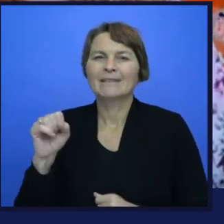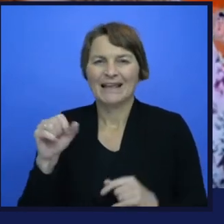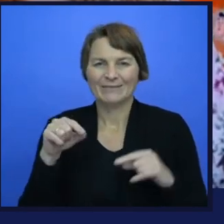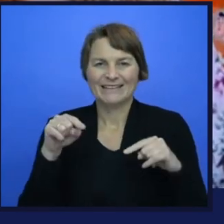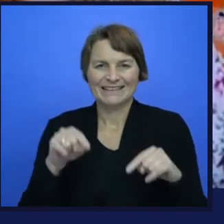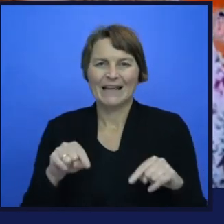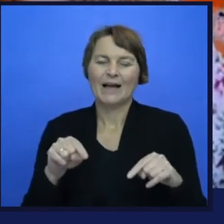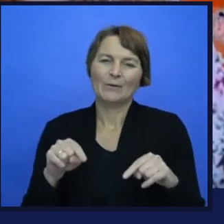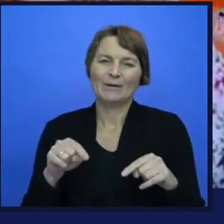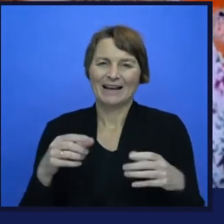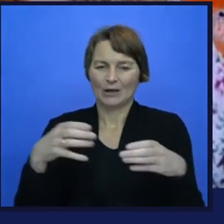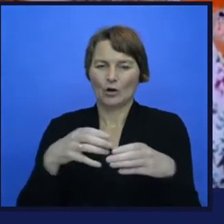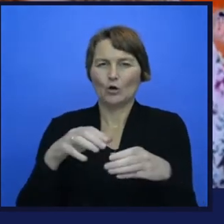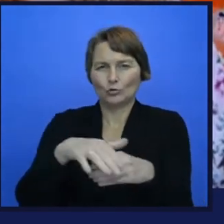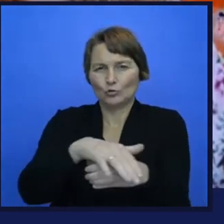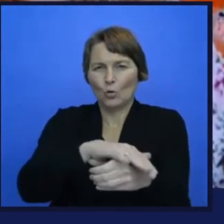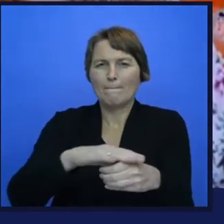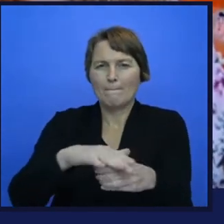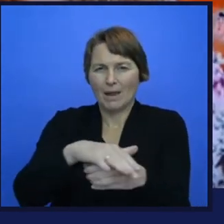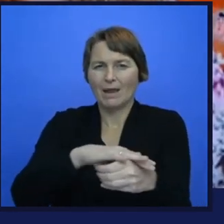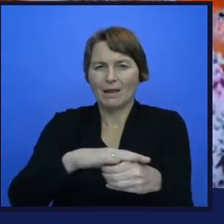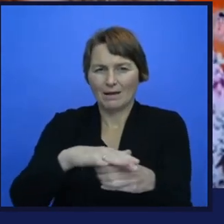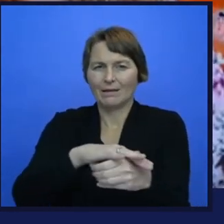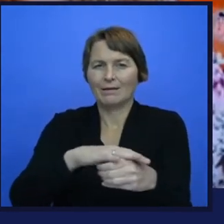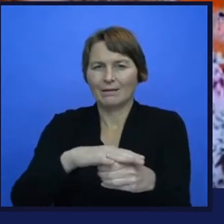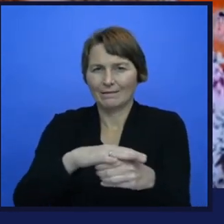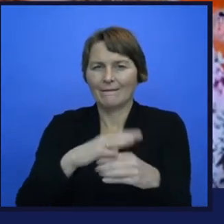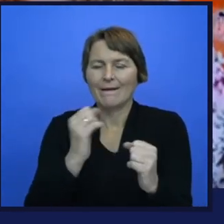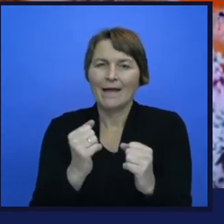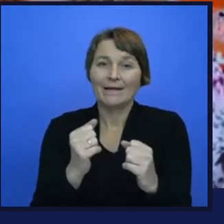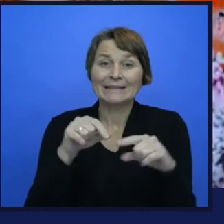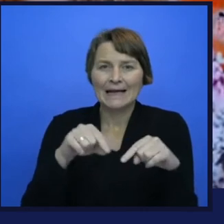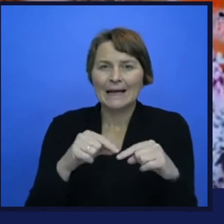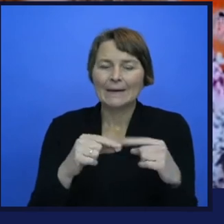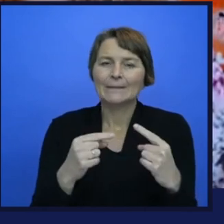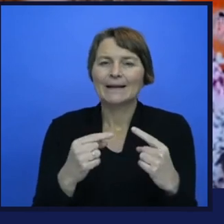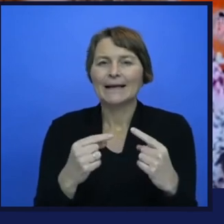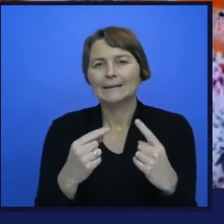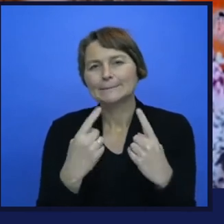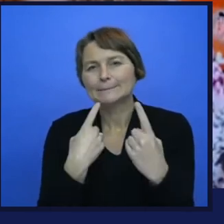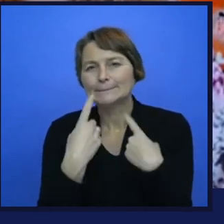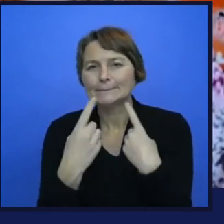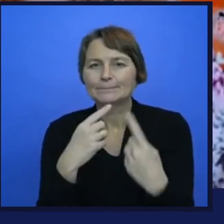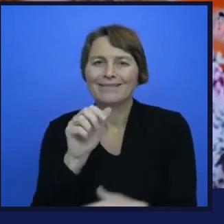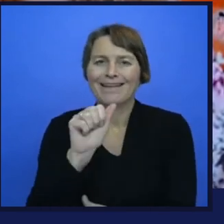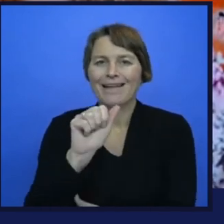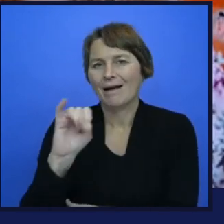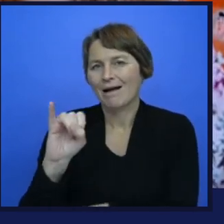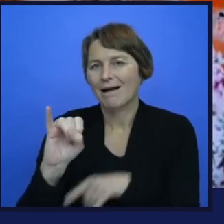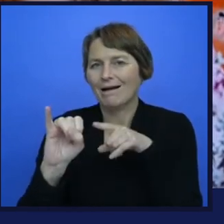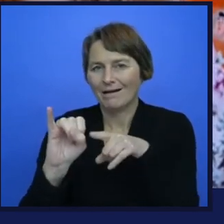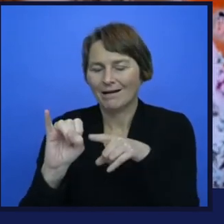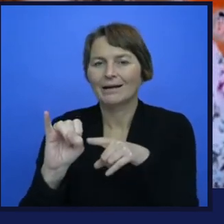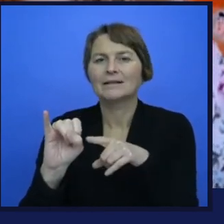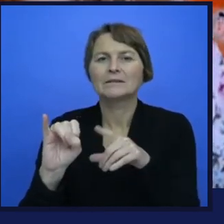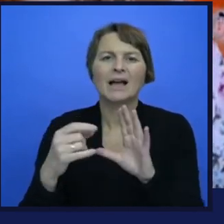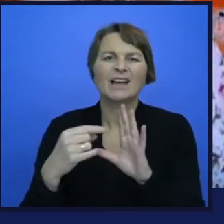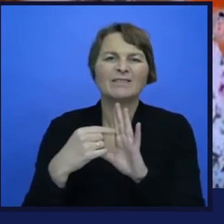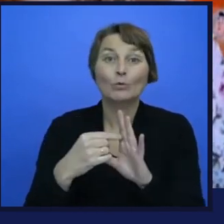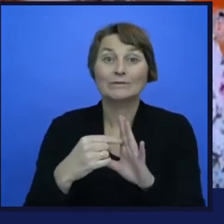domain of skills in the conversational AI, which, you know, address specifically chatbots,